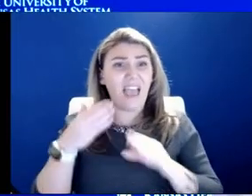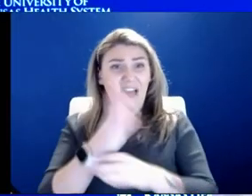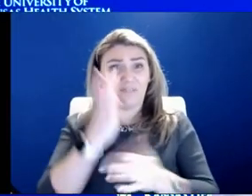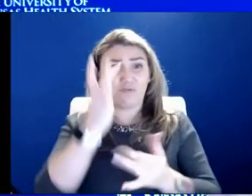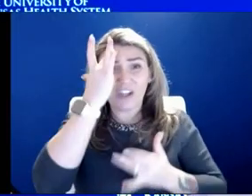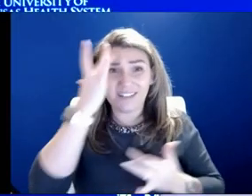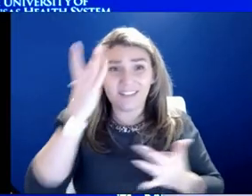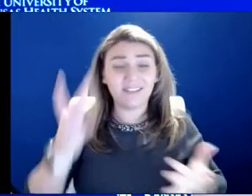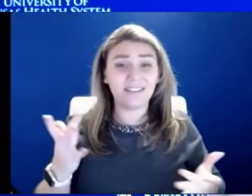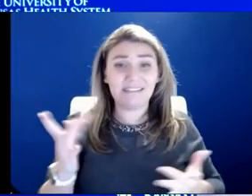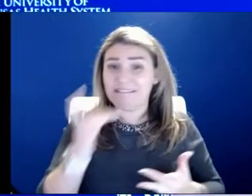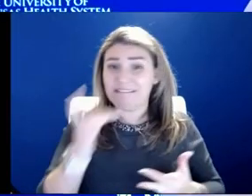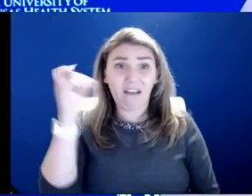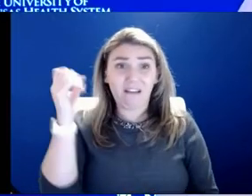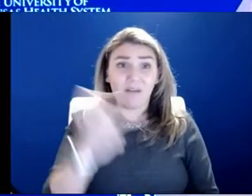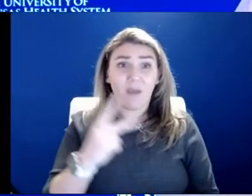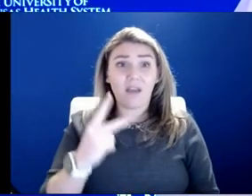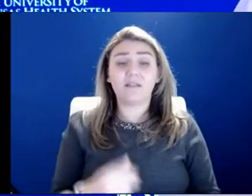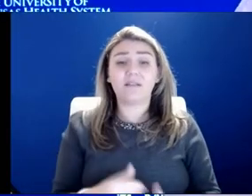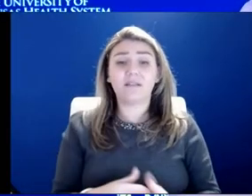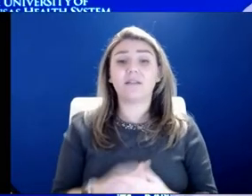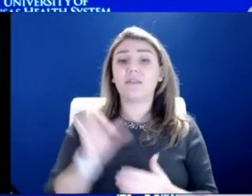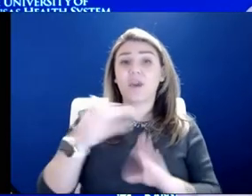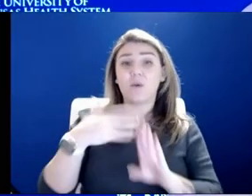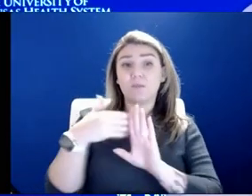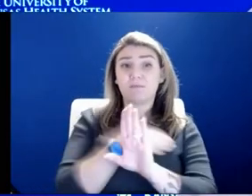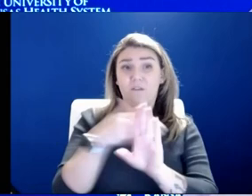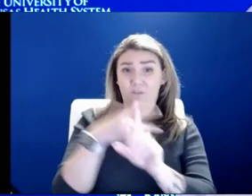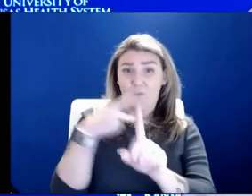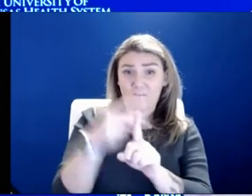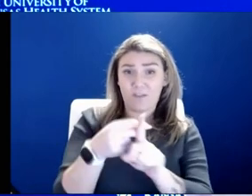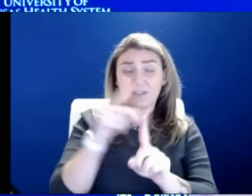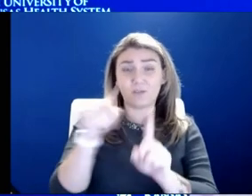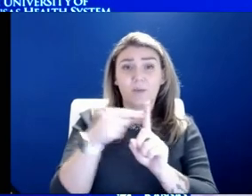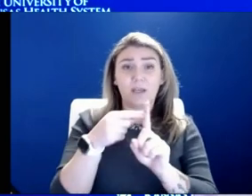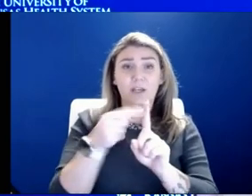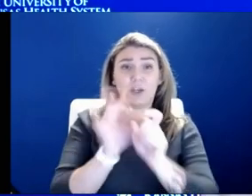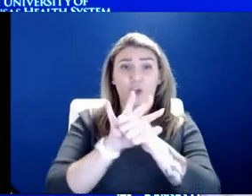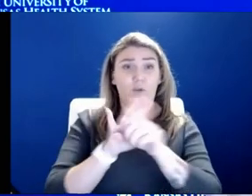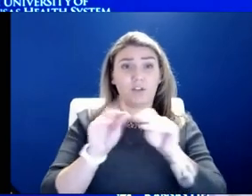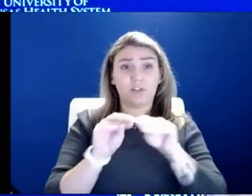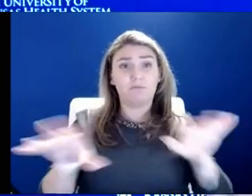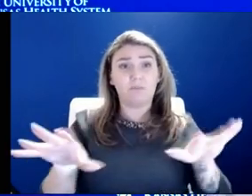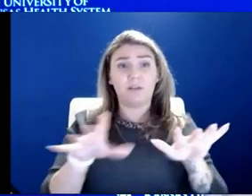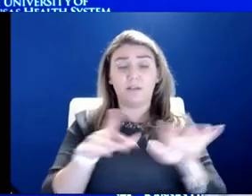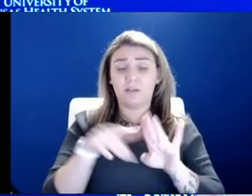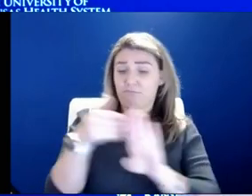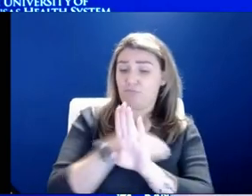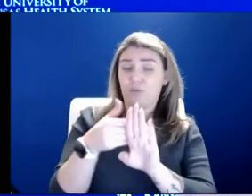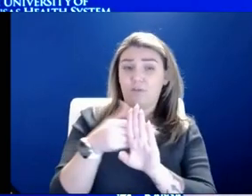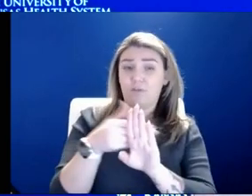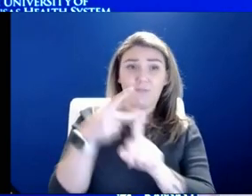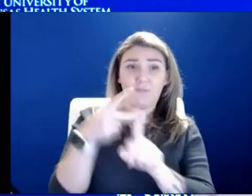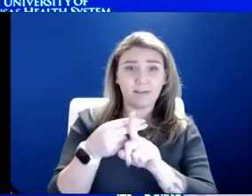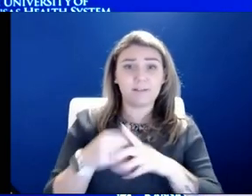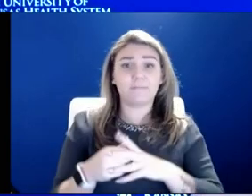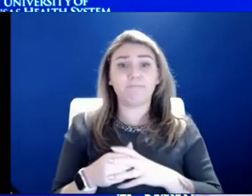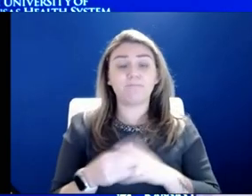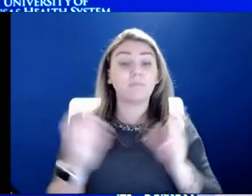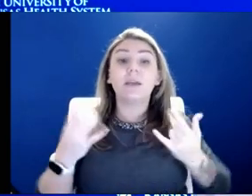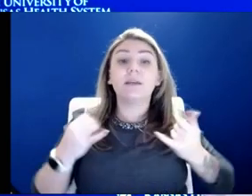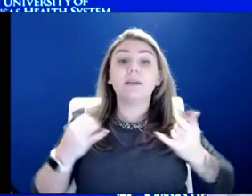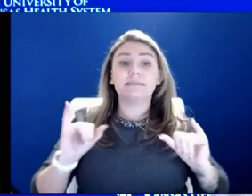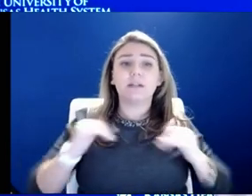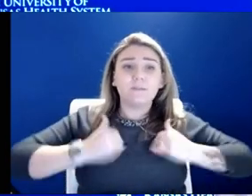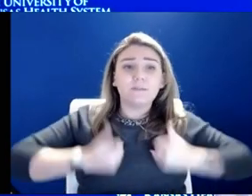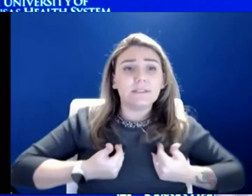Not coming back. And this was even before vaccines, when just COVID was, we were in the pre vaccine era, they are still having fatigue and